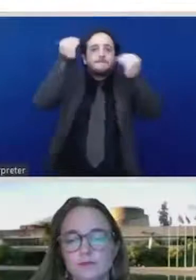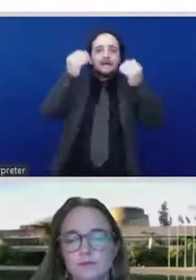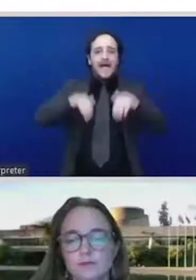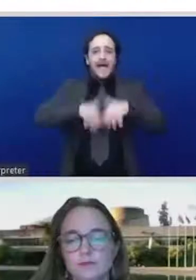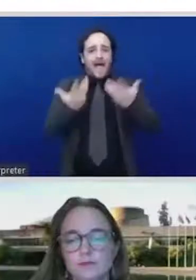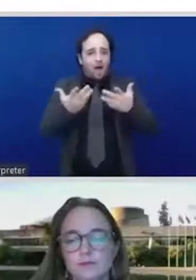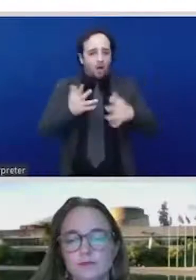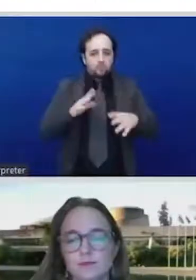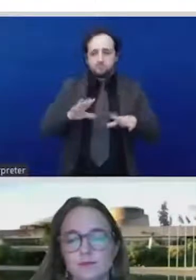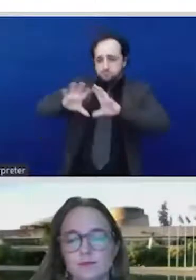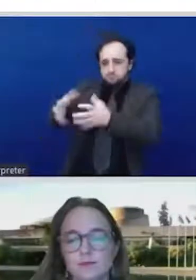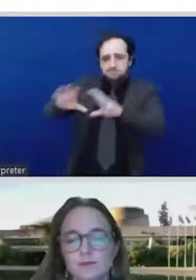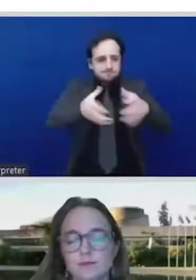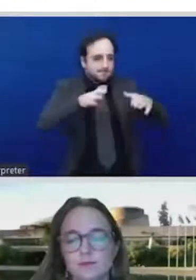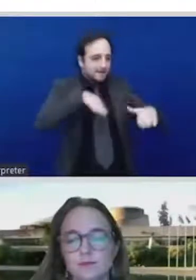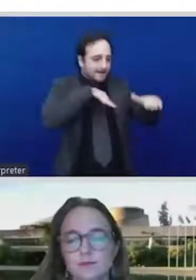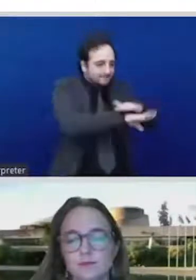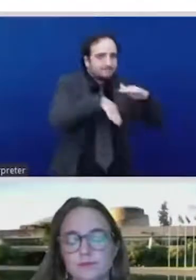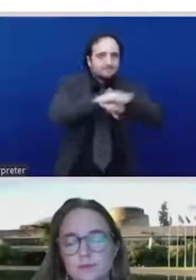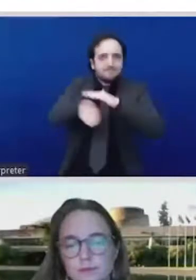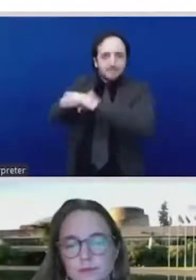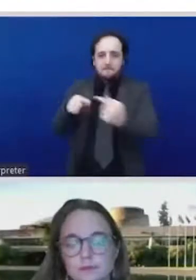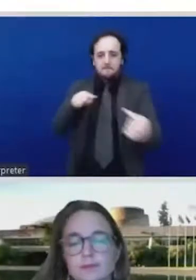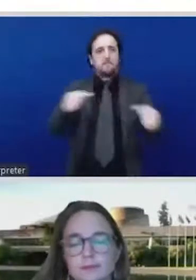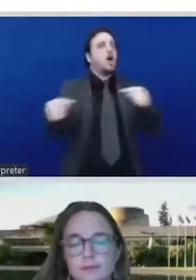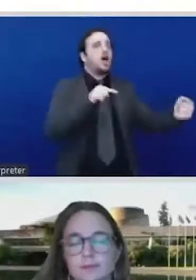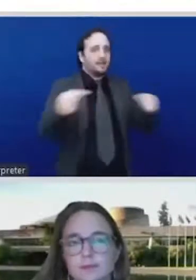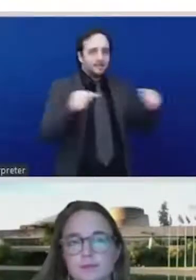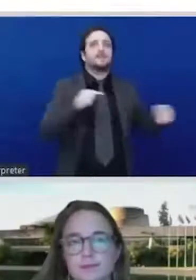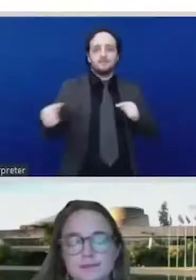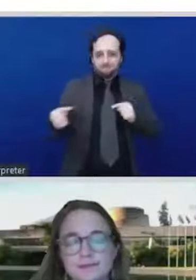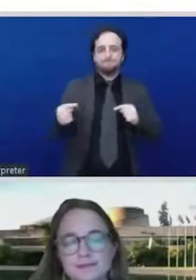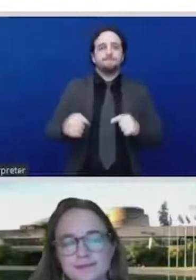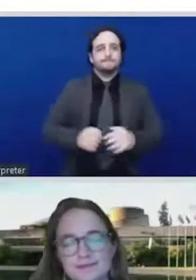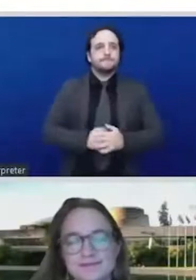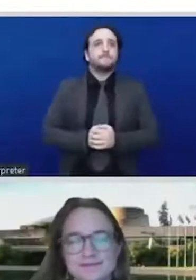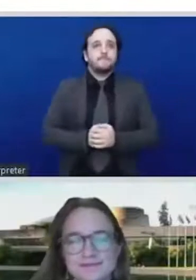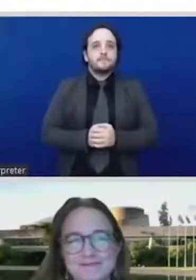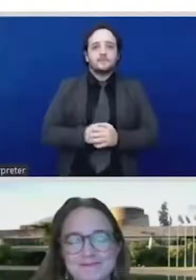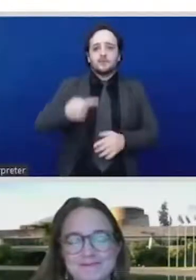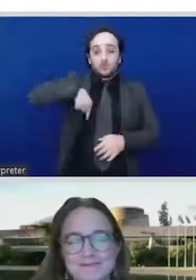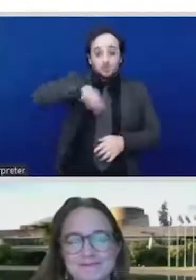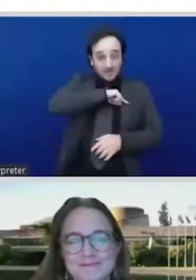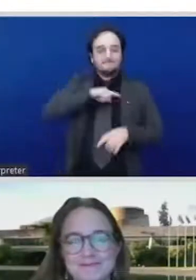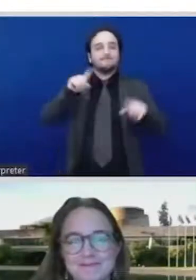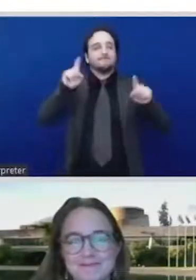our hopes high. And talking about that, I hope that Nicole Bidegain, who is